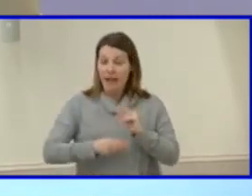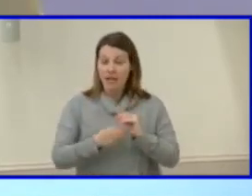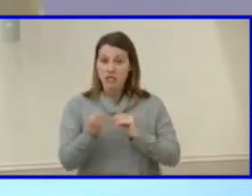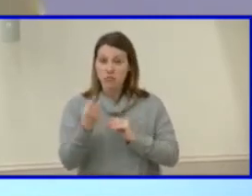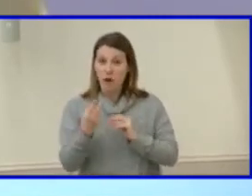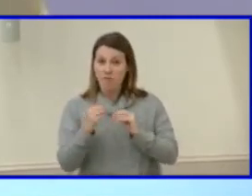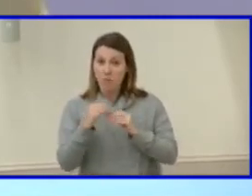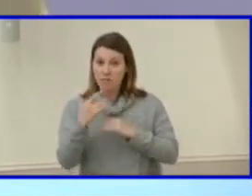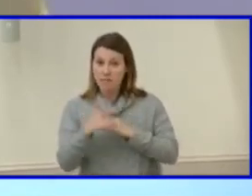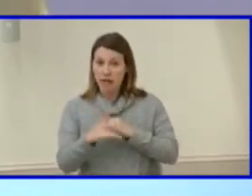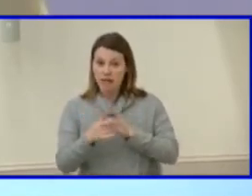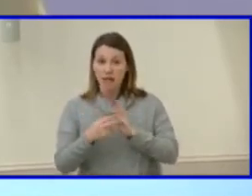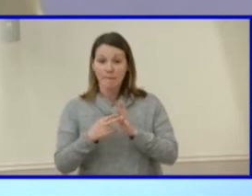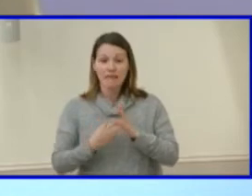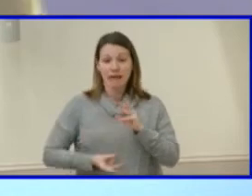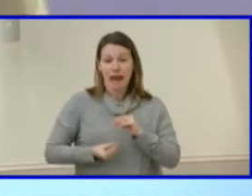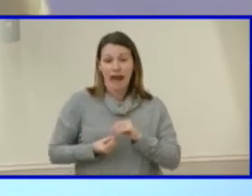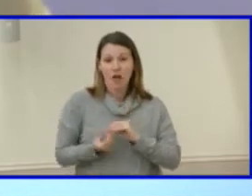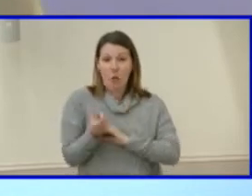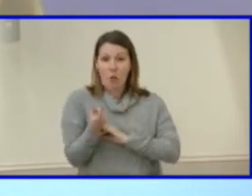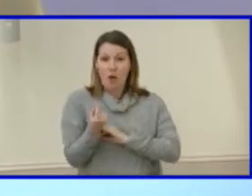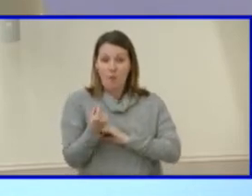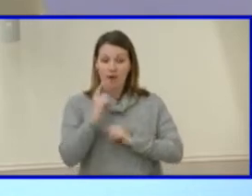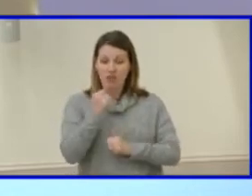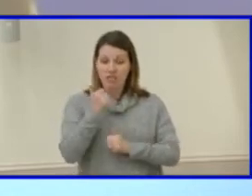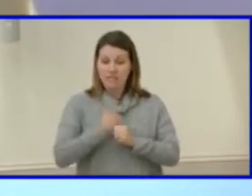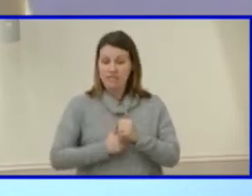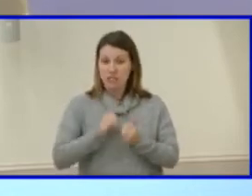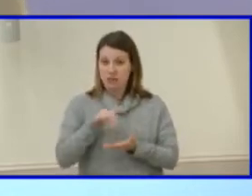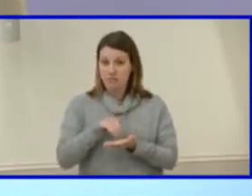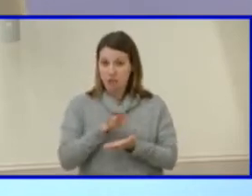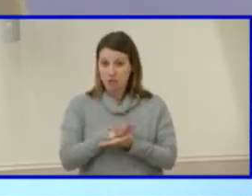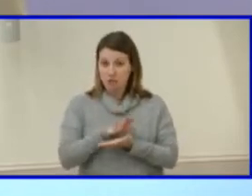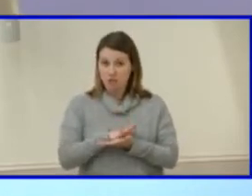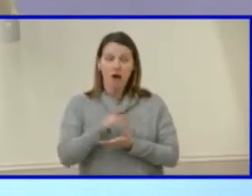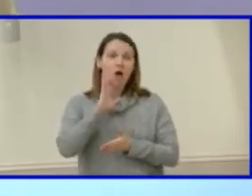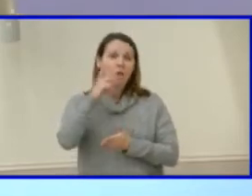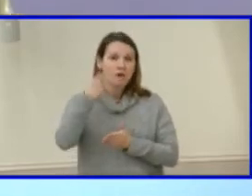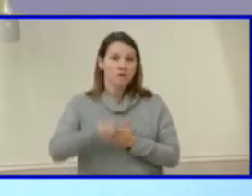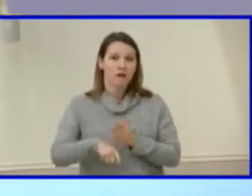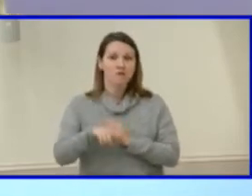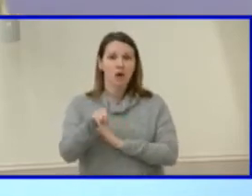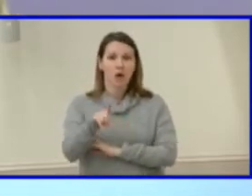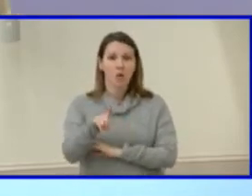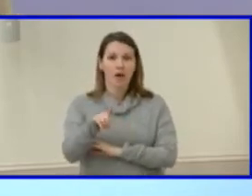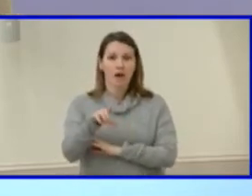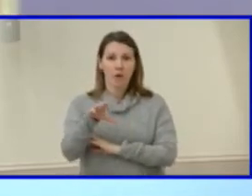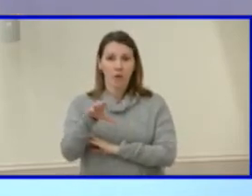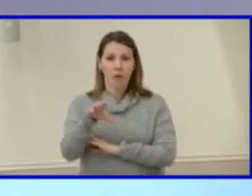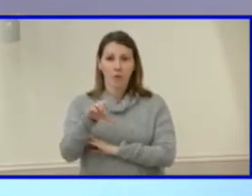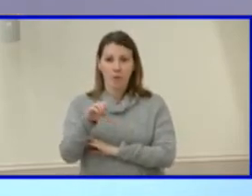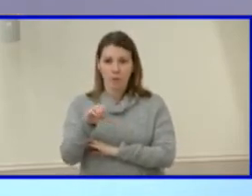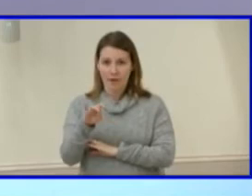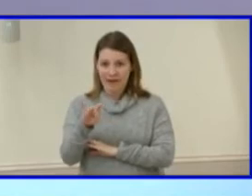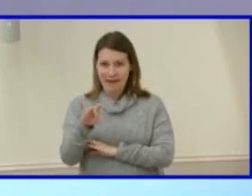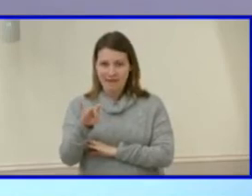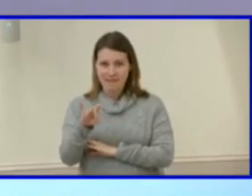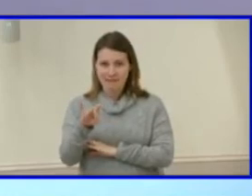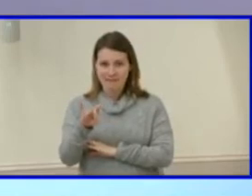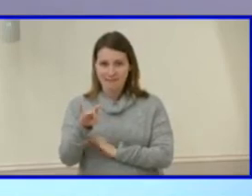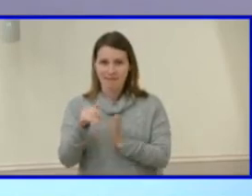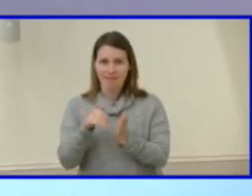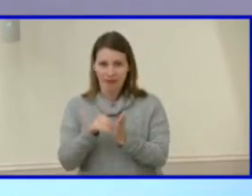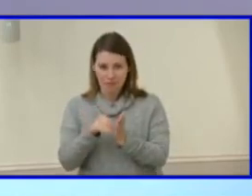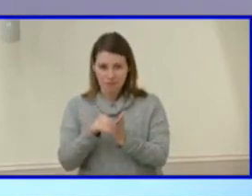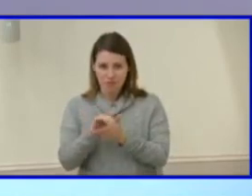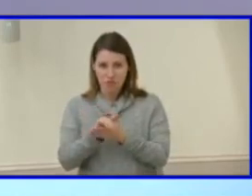one more slot per middle school would cost us $100,800. In the budget, the